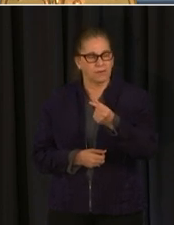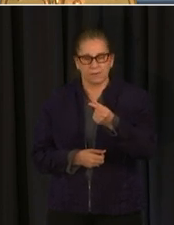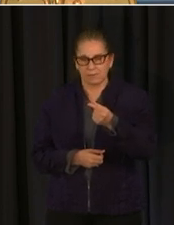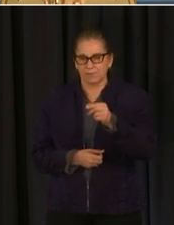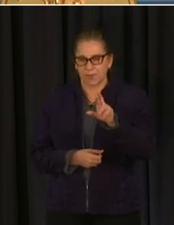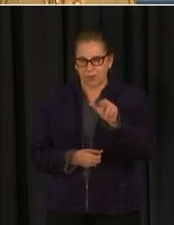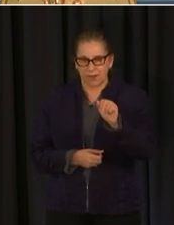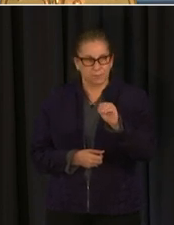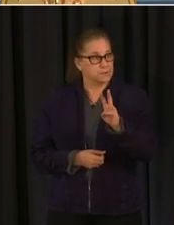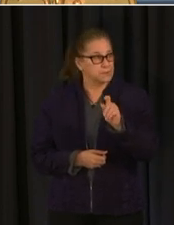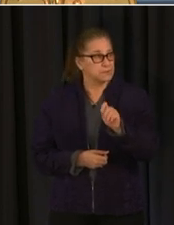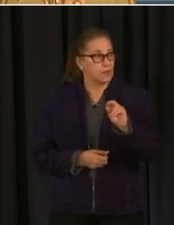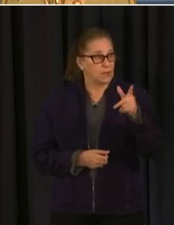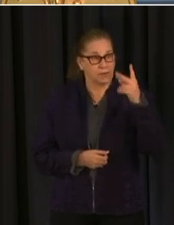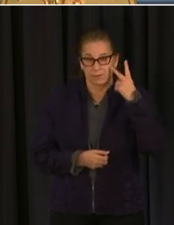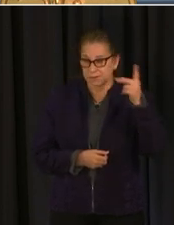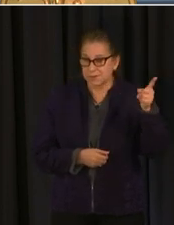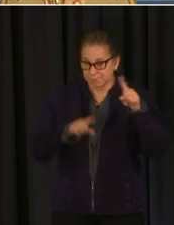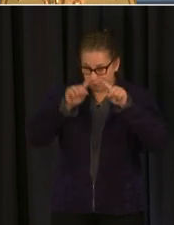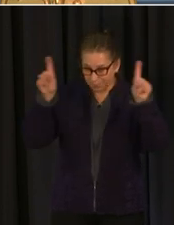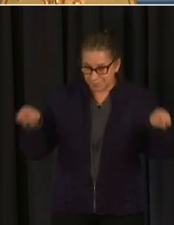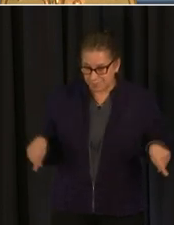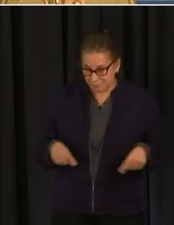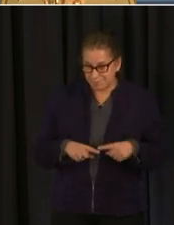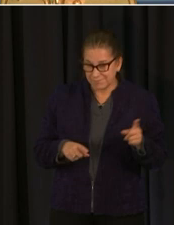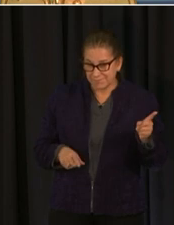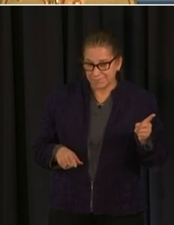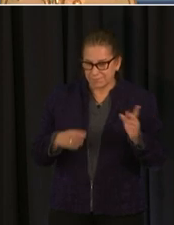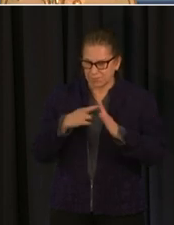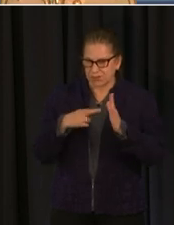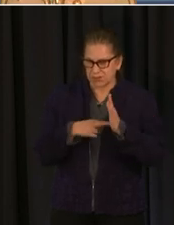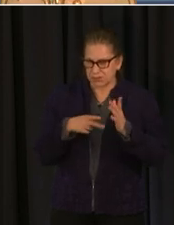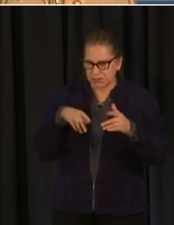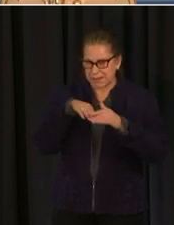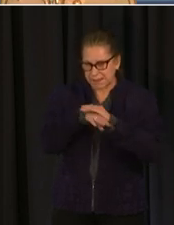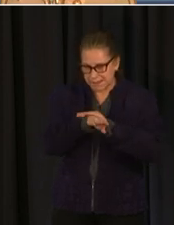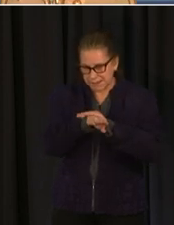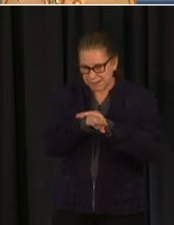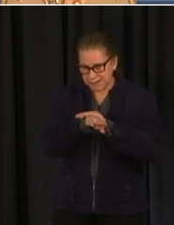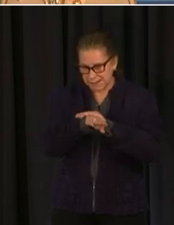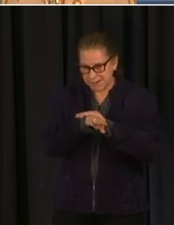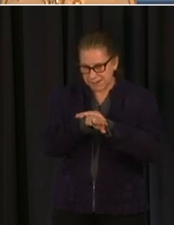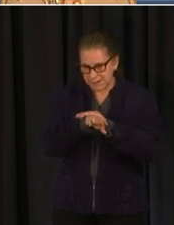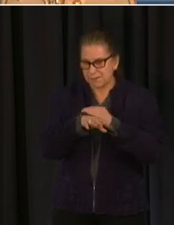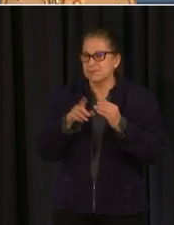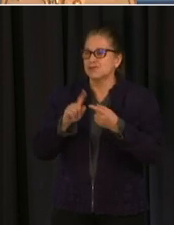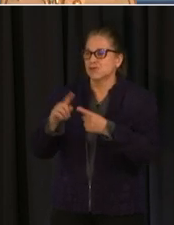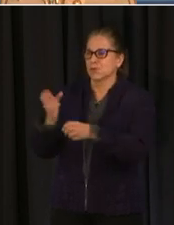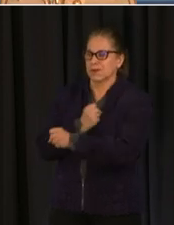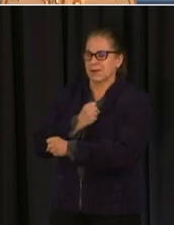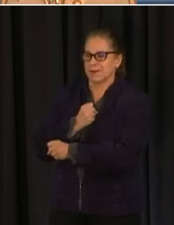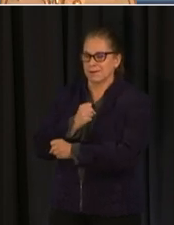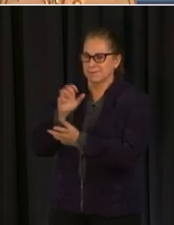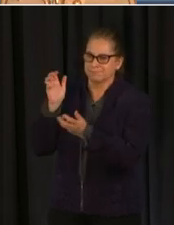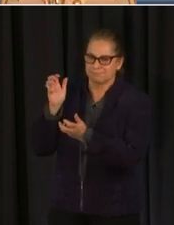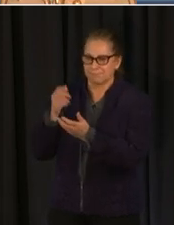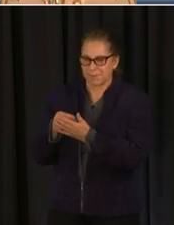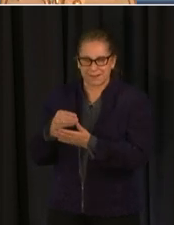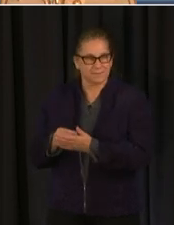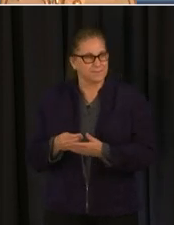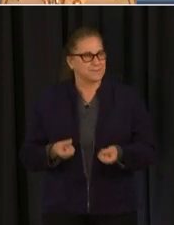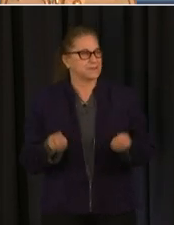um and you have to enter to win and so before we take questions i just want to